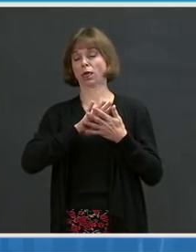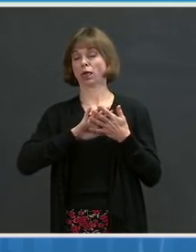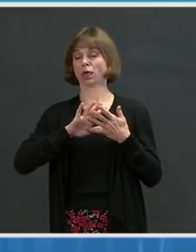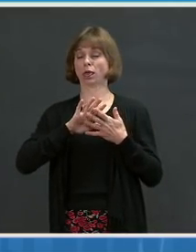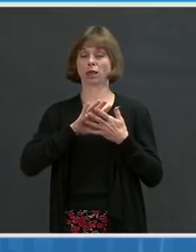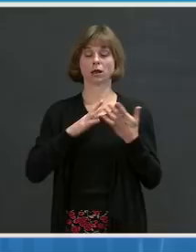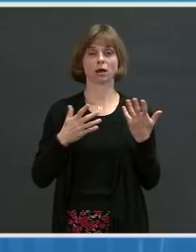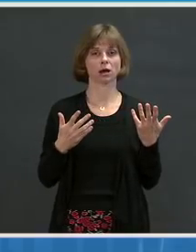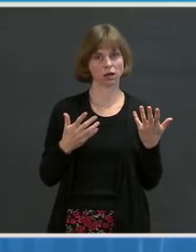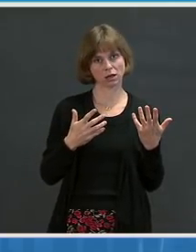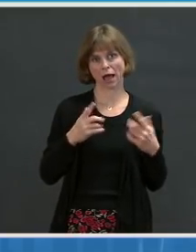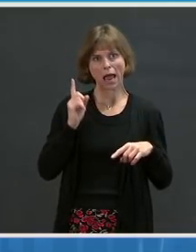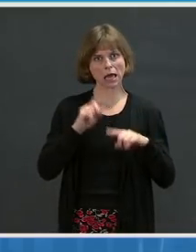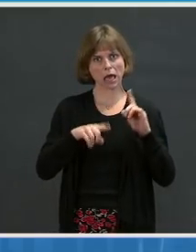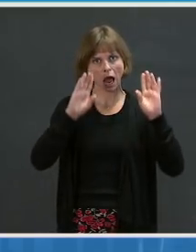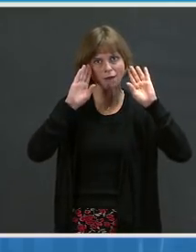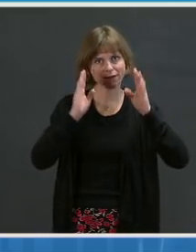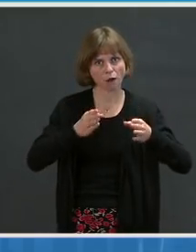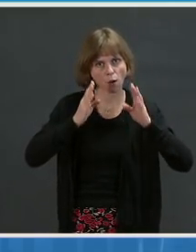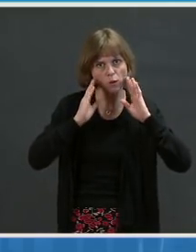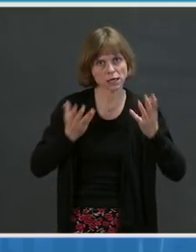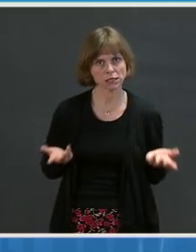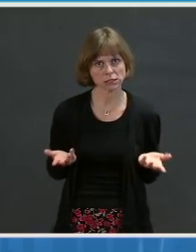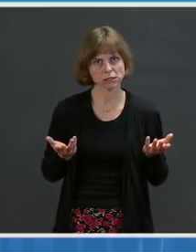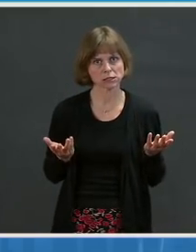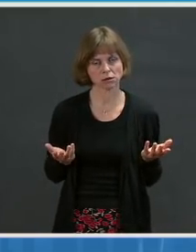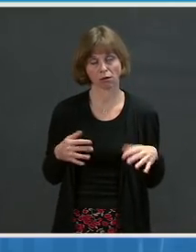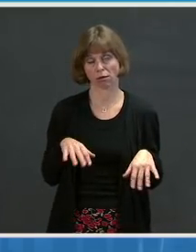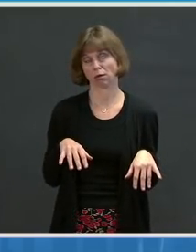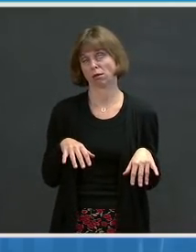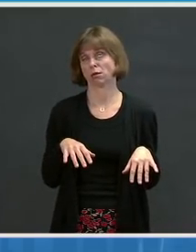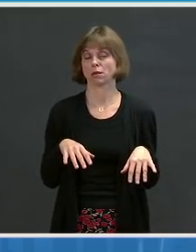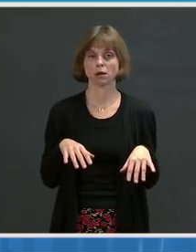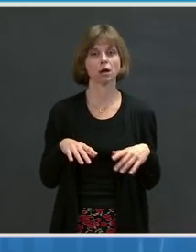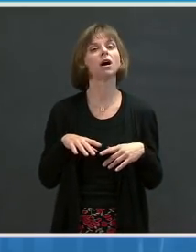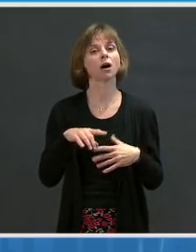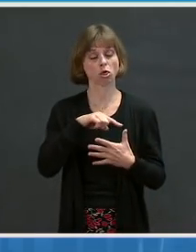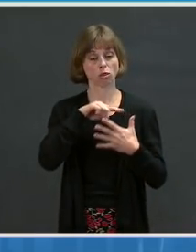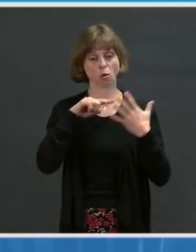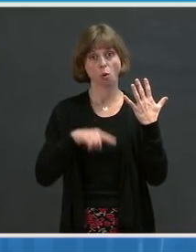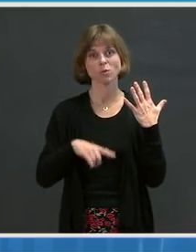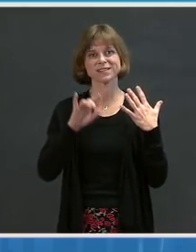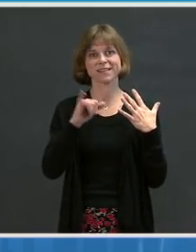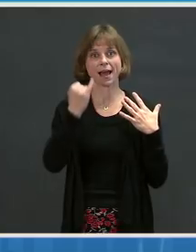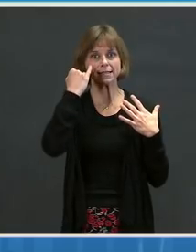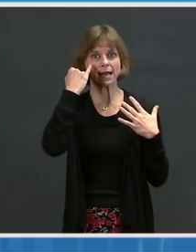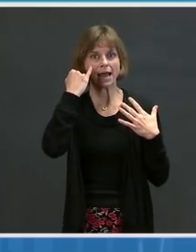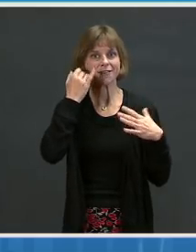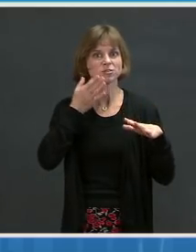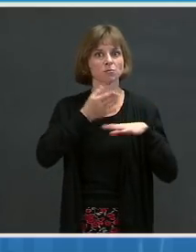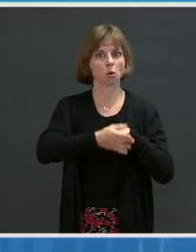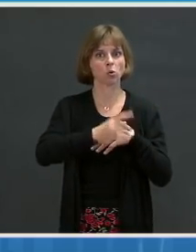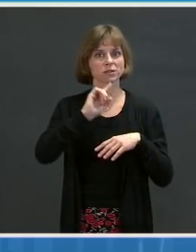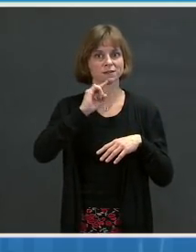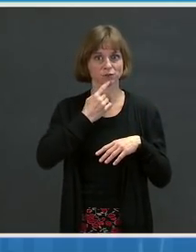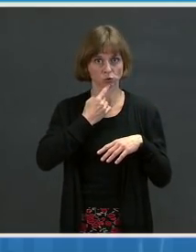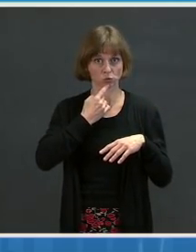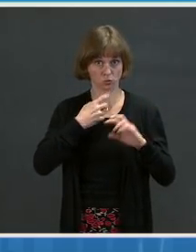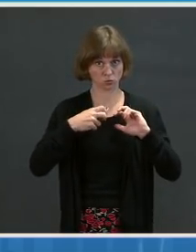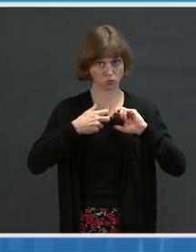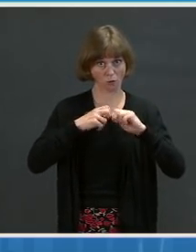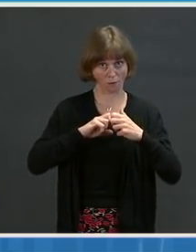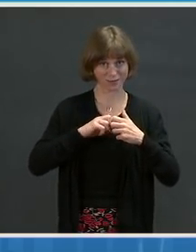difficulty in concentrating or focusing. Remember, these are post-acute sequelae, after